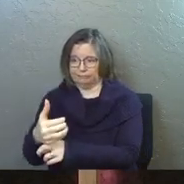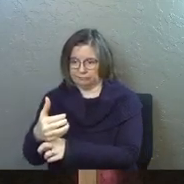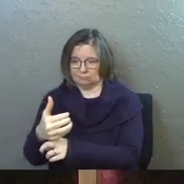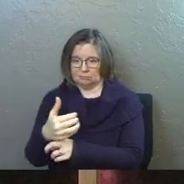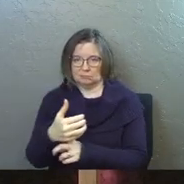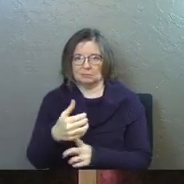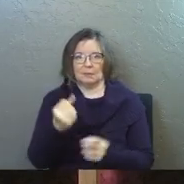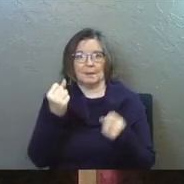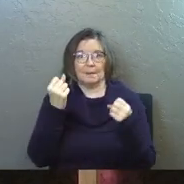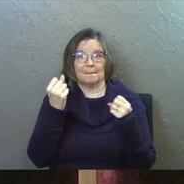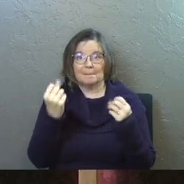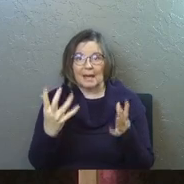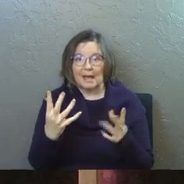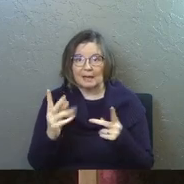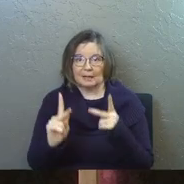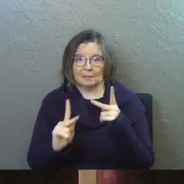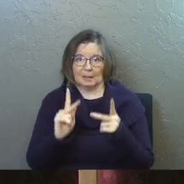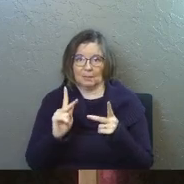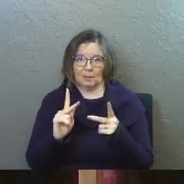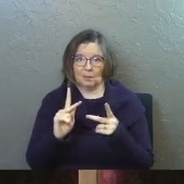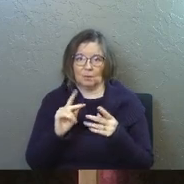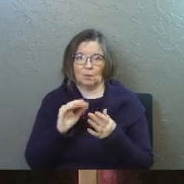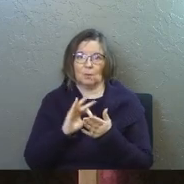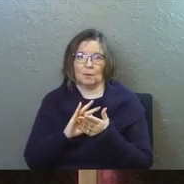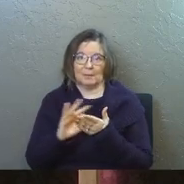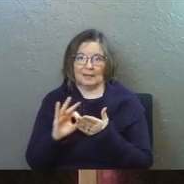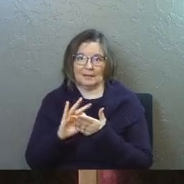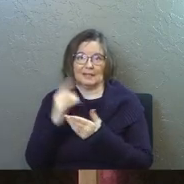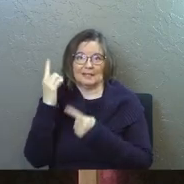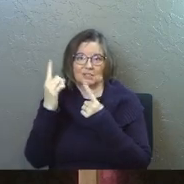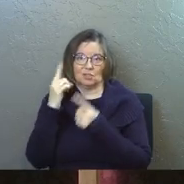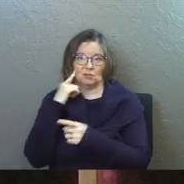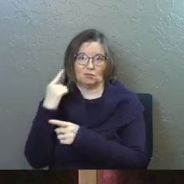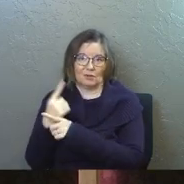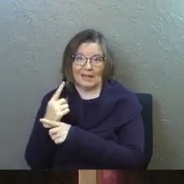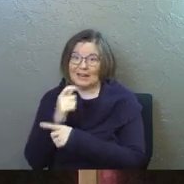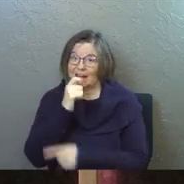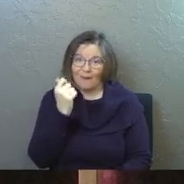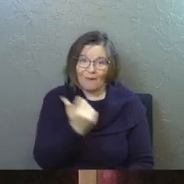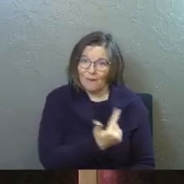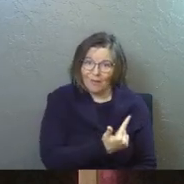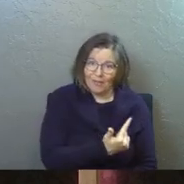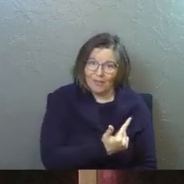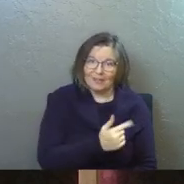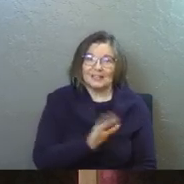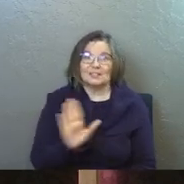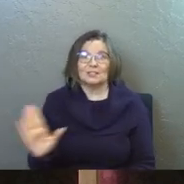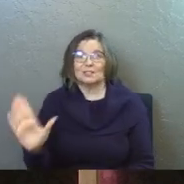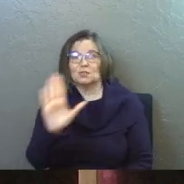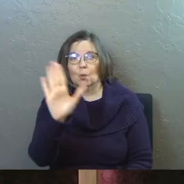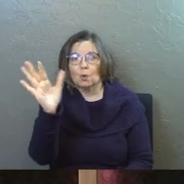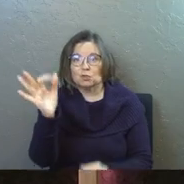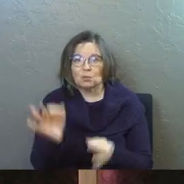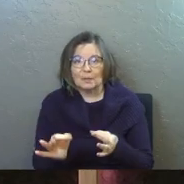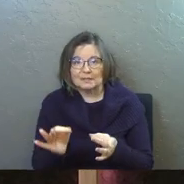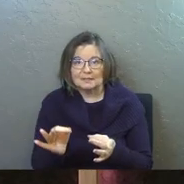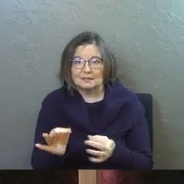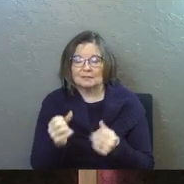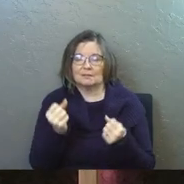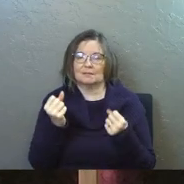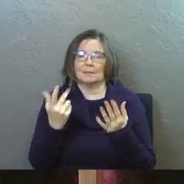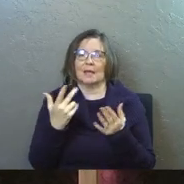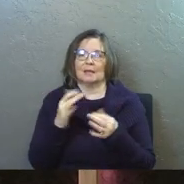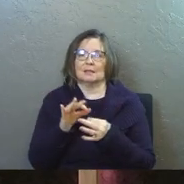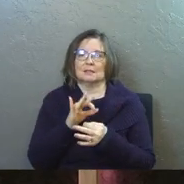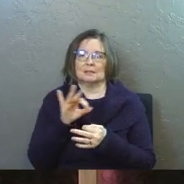Many, not all, many will be accounted righteous. It's your choice today. For us, he makes many